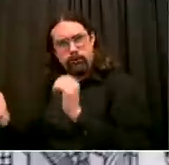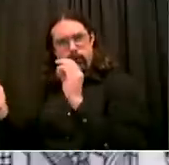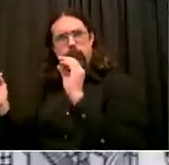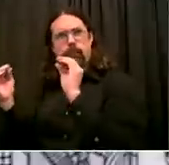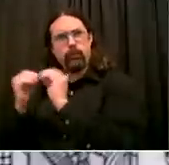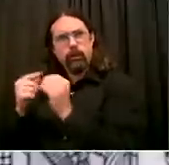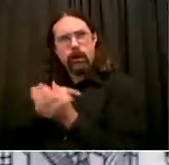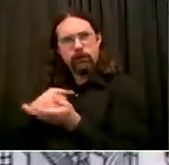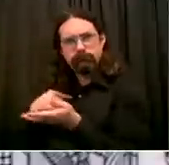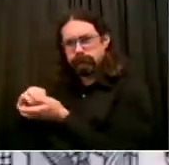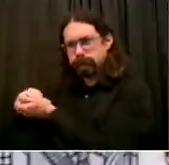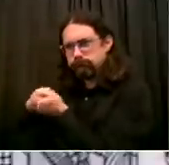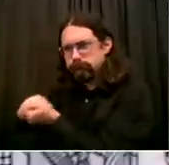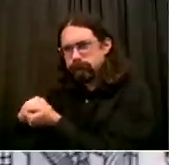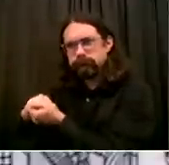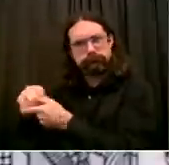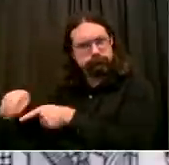community.